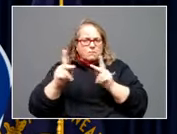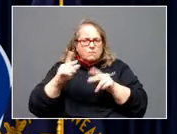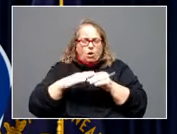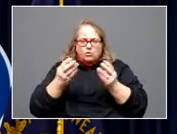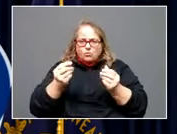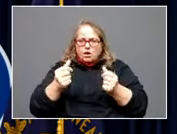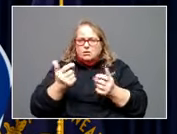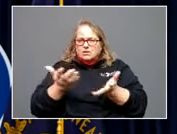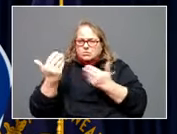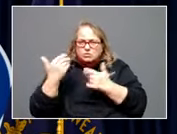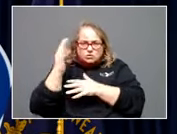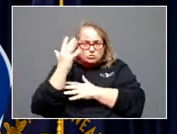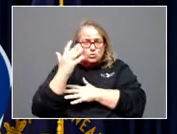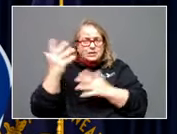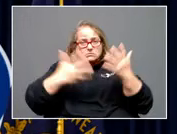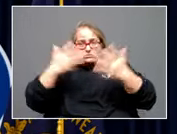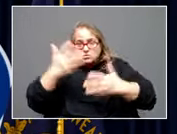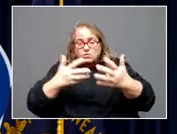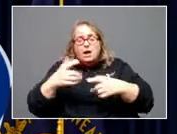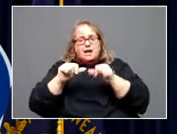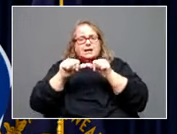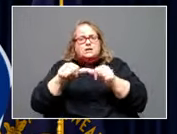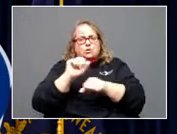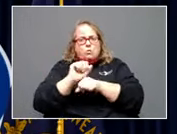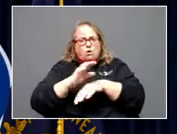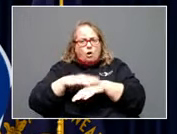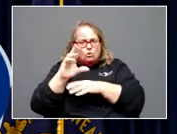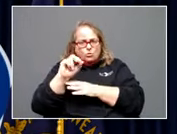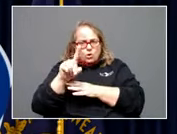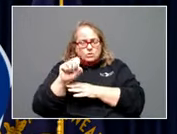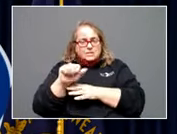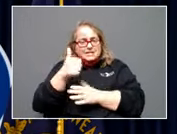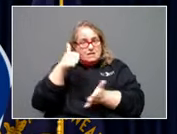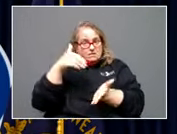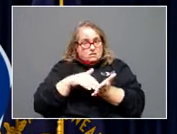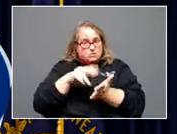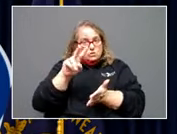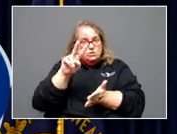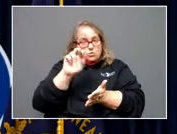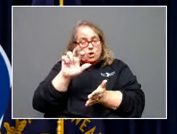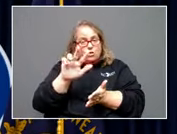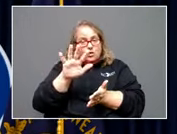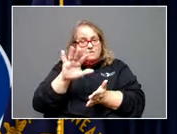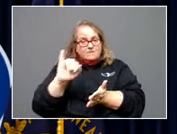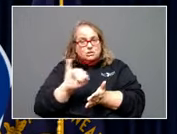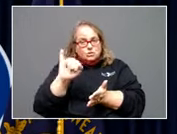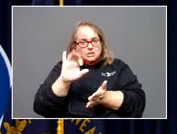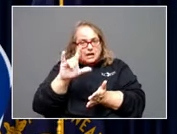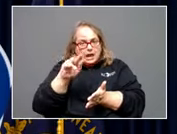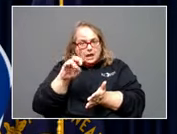continuing to work on the roads. As of today, 10,235 insurance claims have been filed,